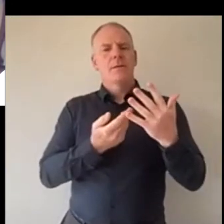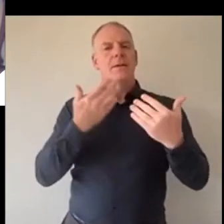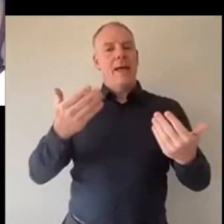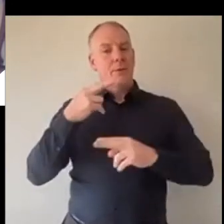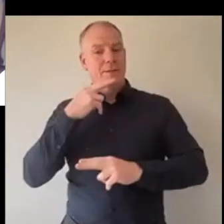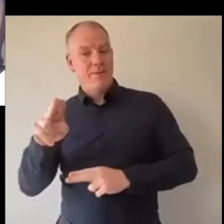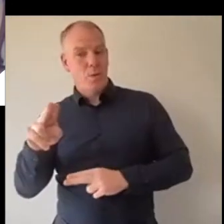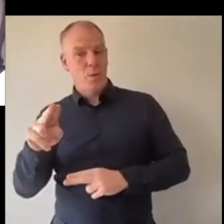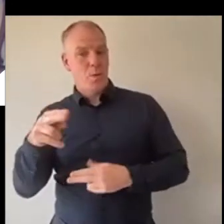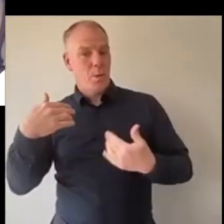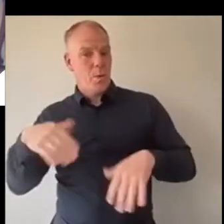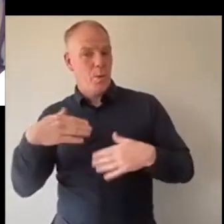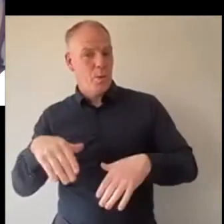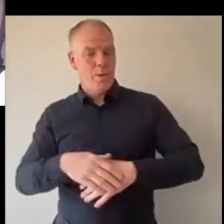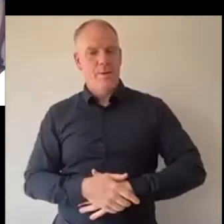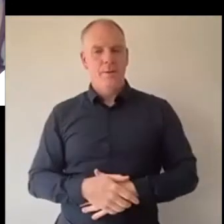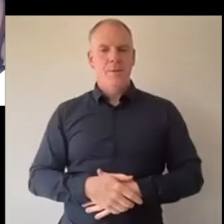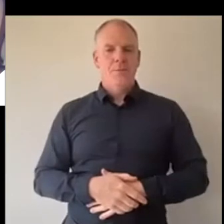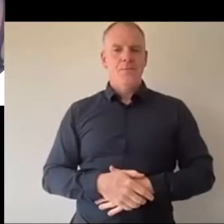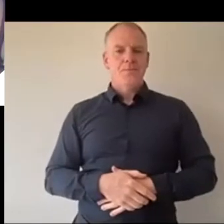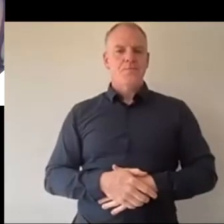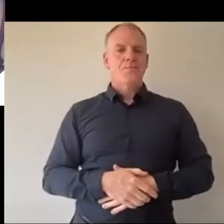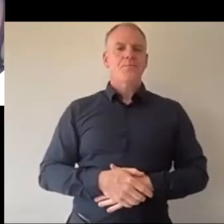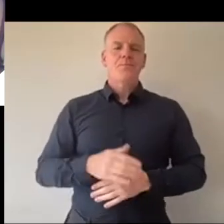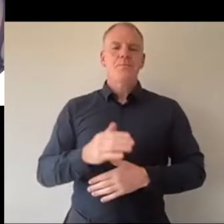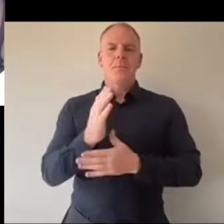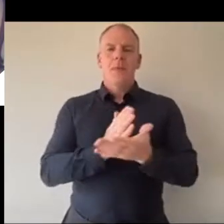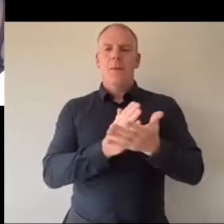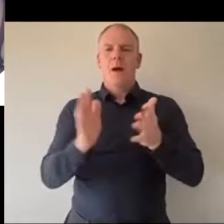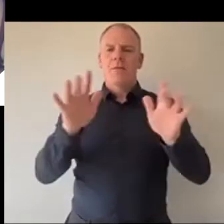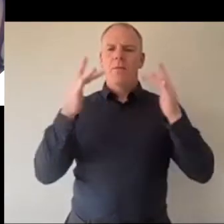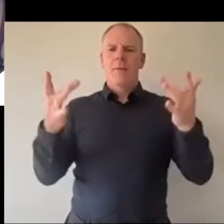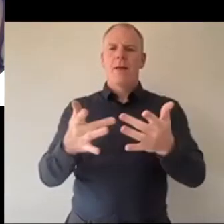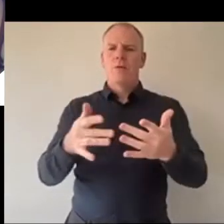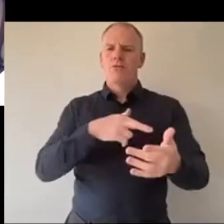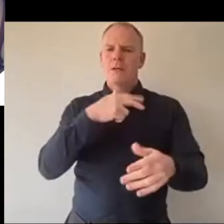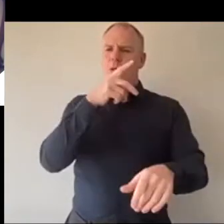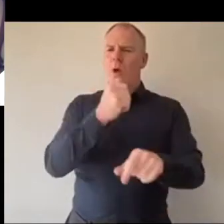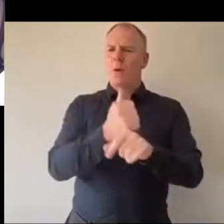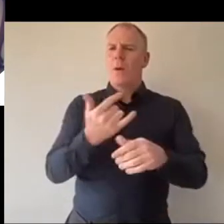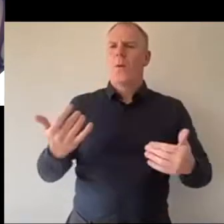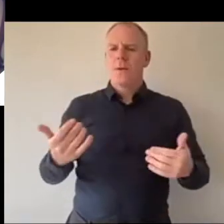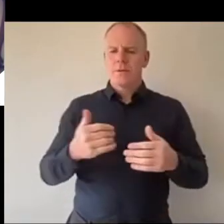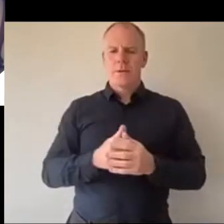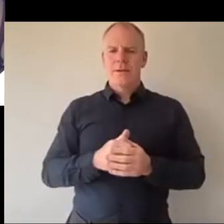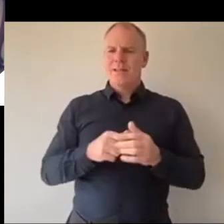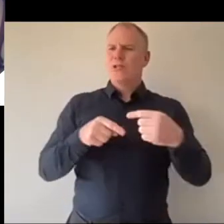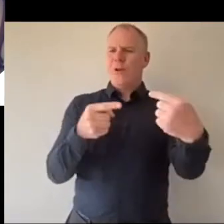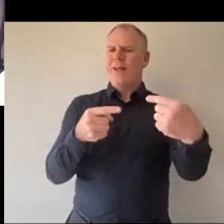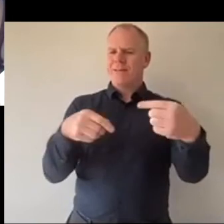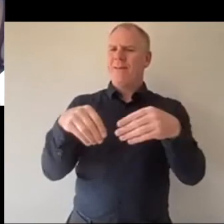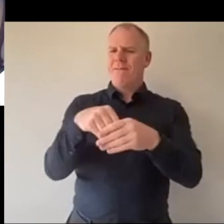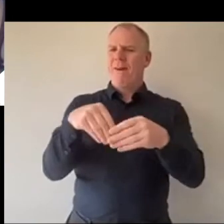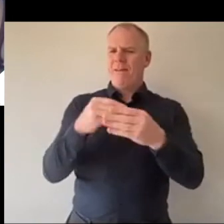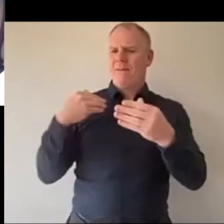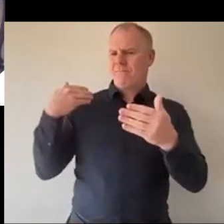session. So part of this webinar is also to talk a bit about the challenges we've all had to